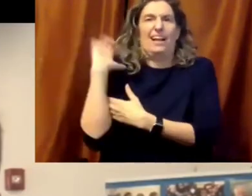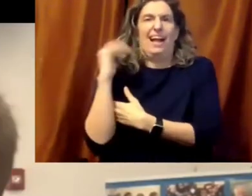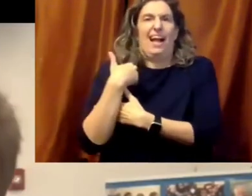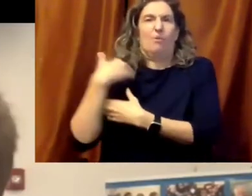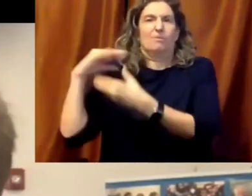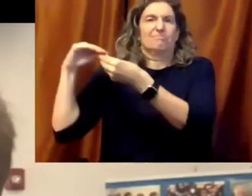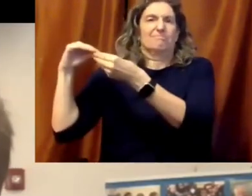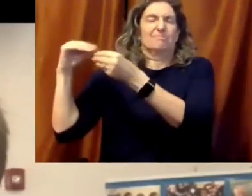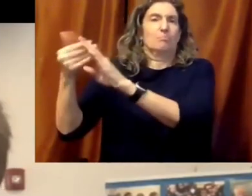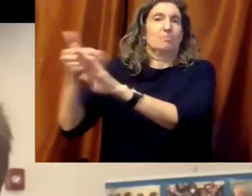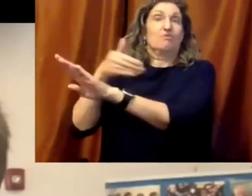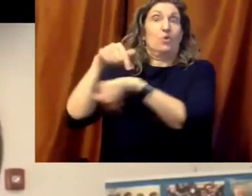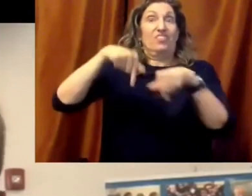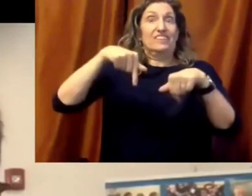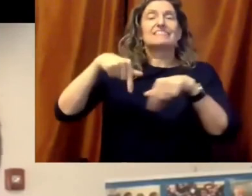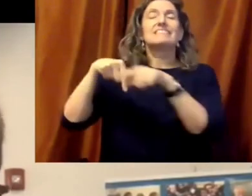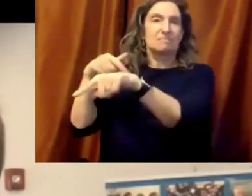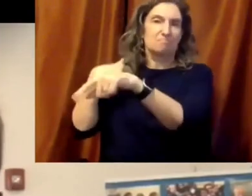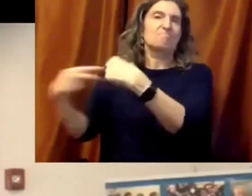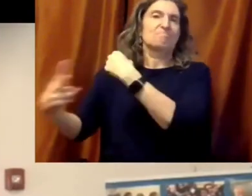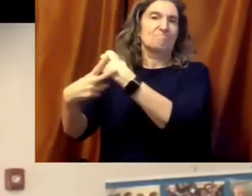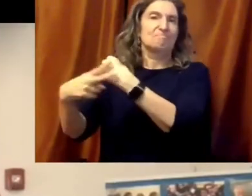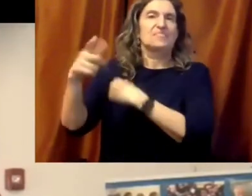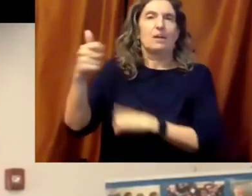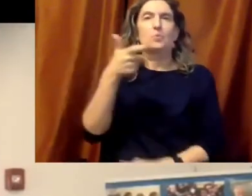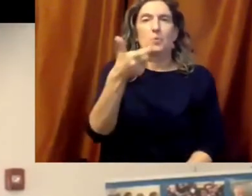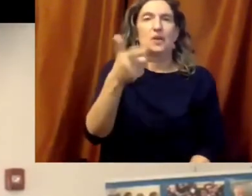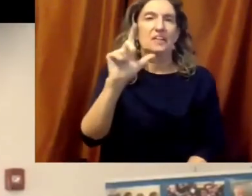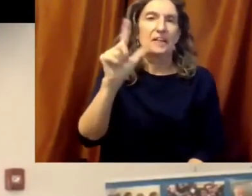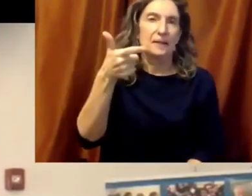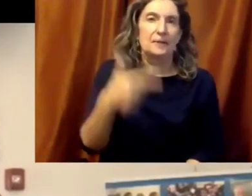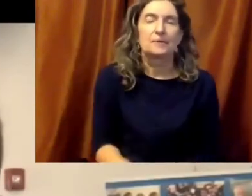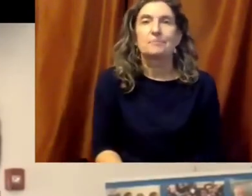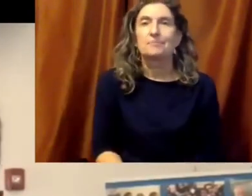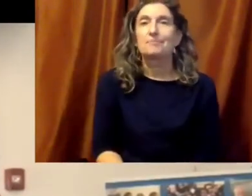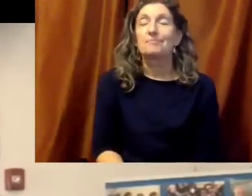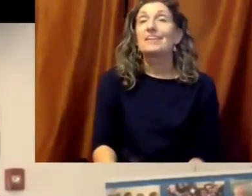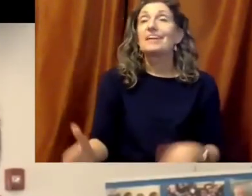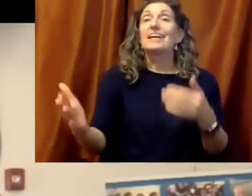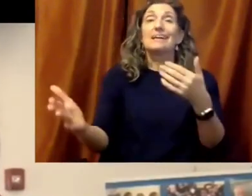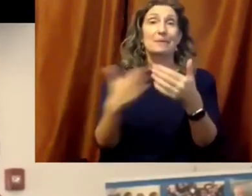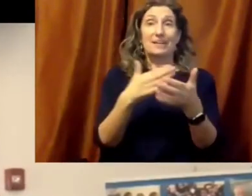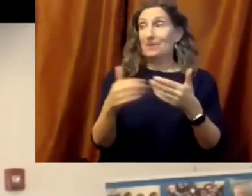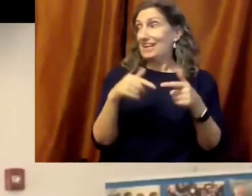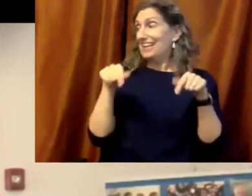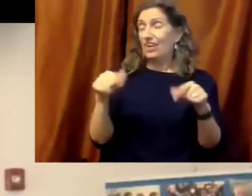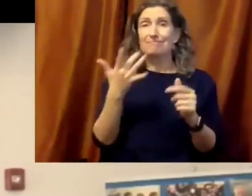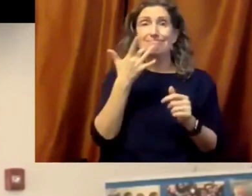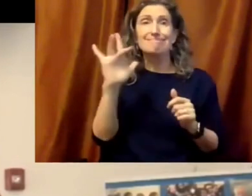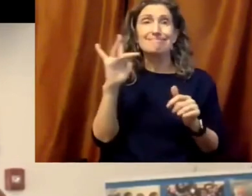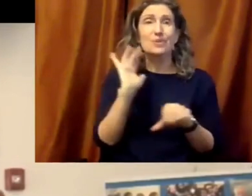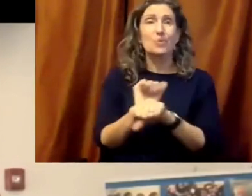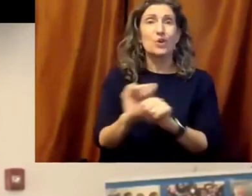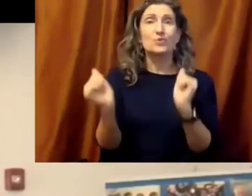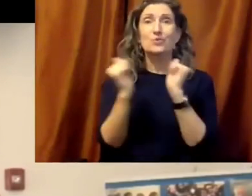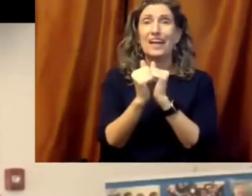together. We're in Minnesota, but we're all virtual and global. UNESCO is in Paris, but they're virtual and global. And all of you